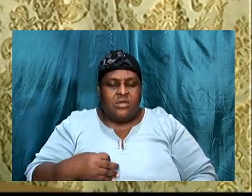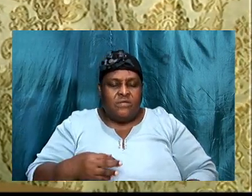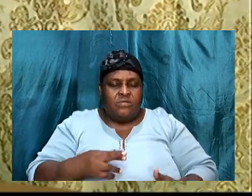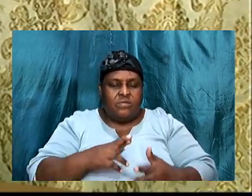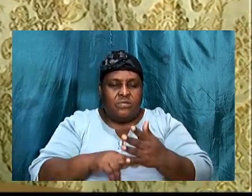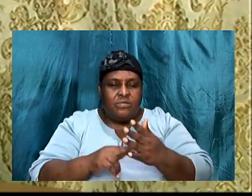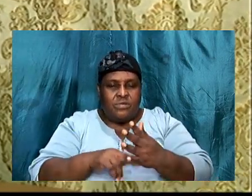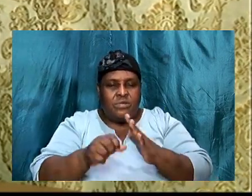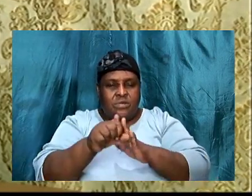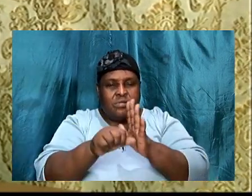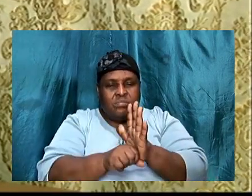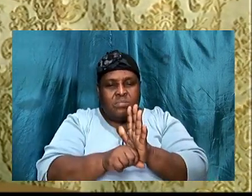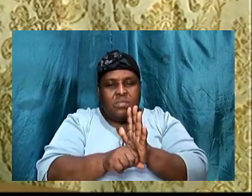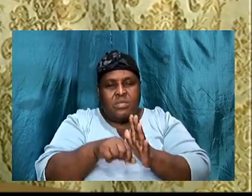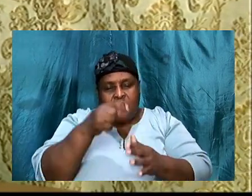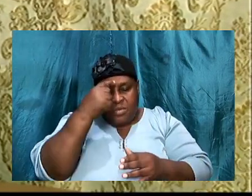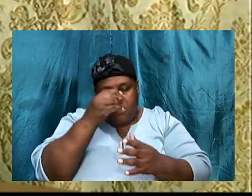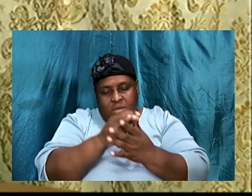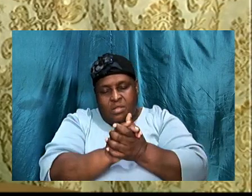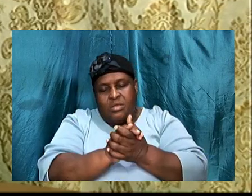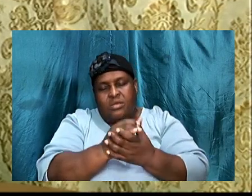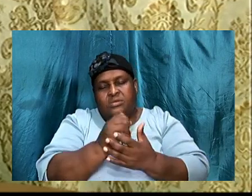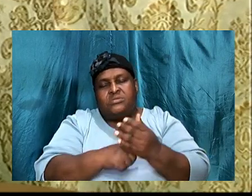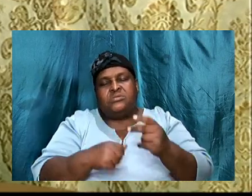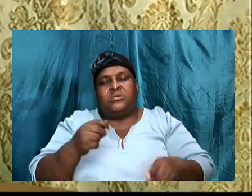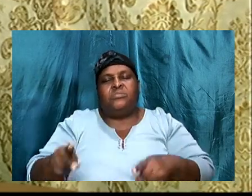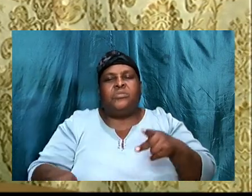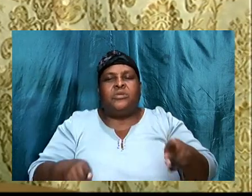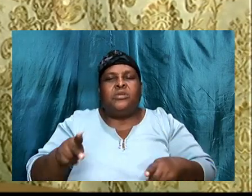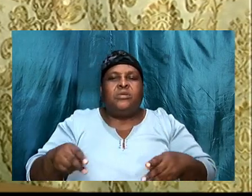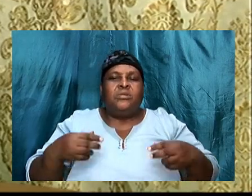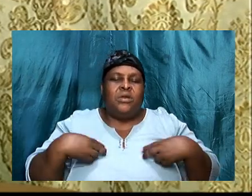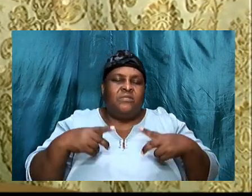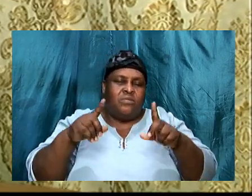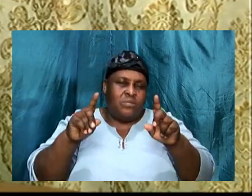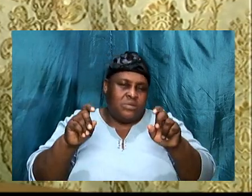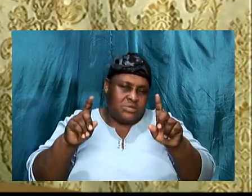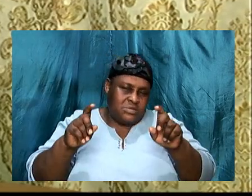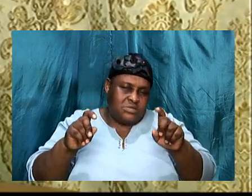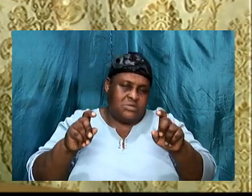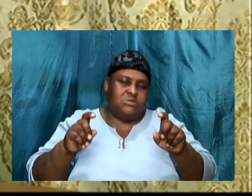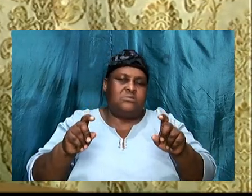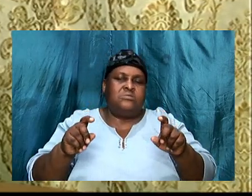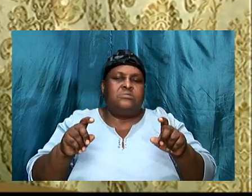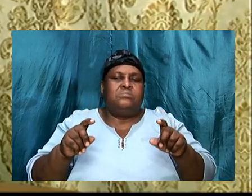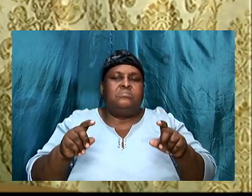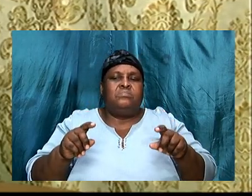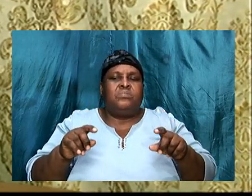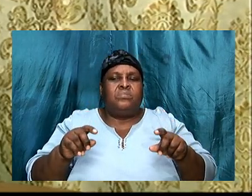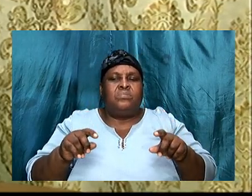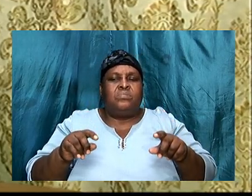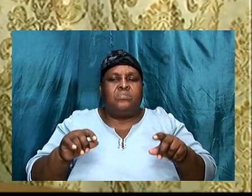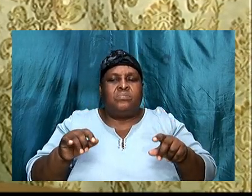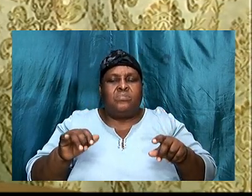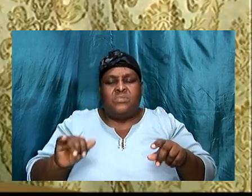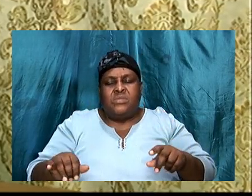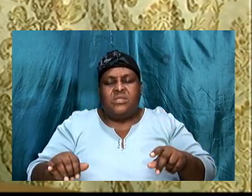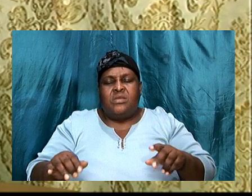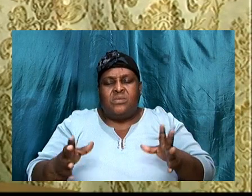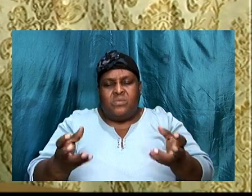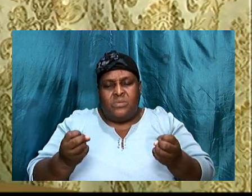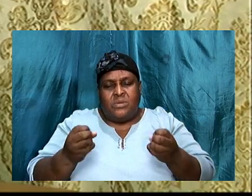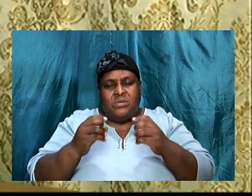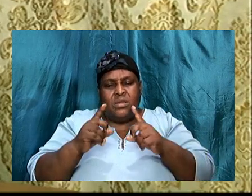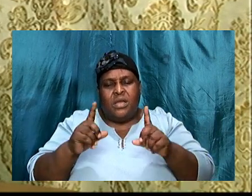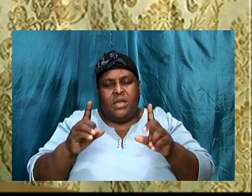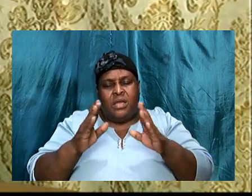that I believe that there are some folks that have questions that they would want to ask. I